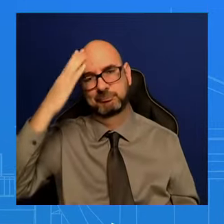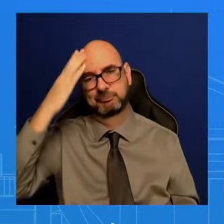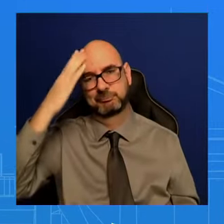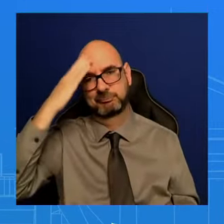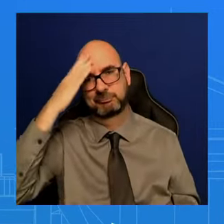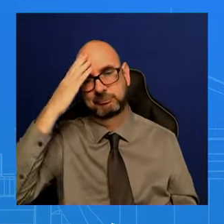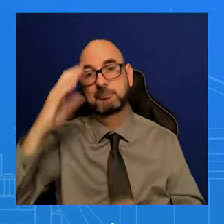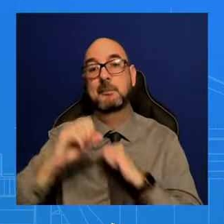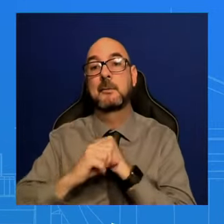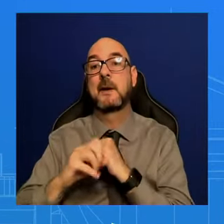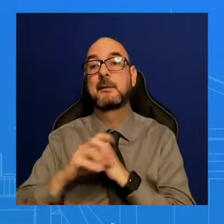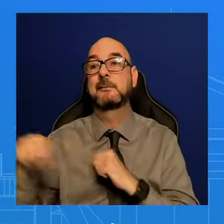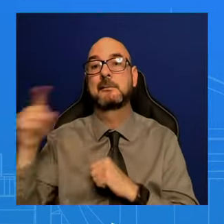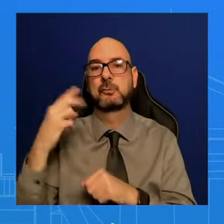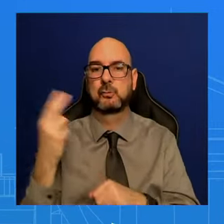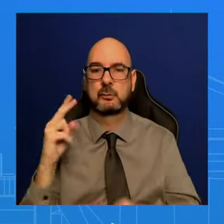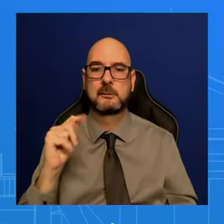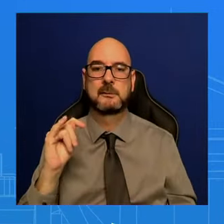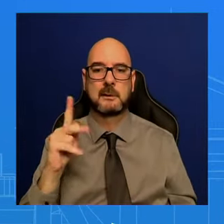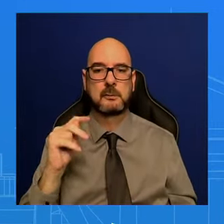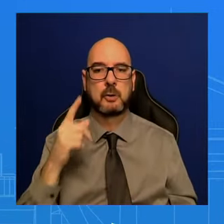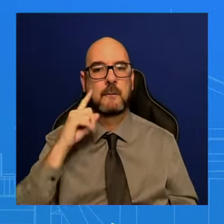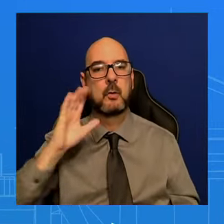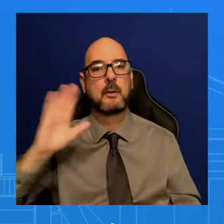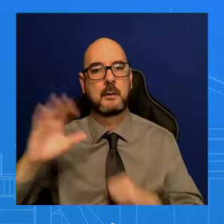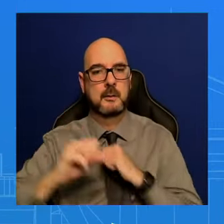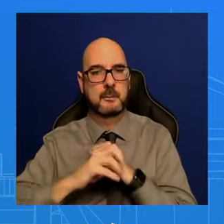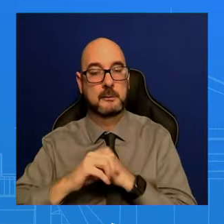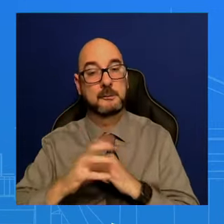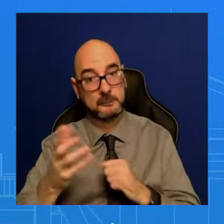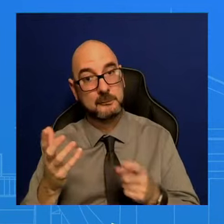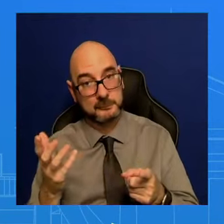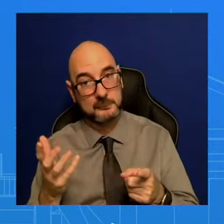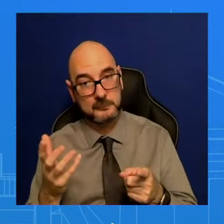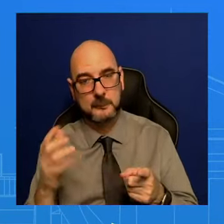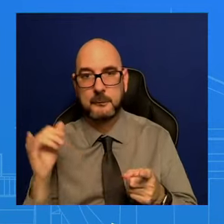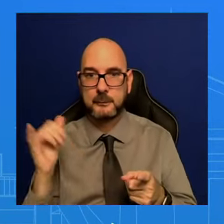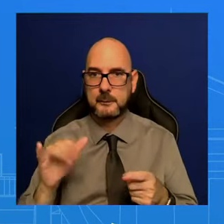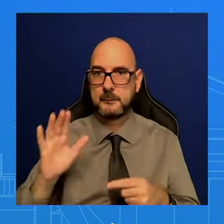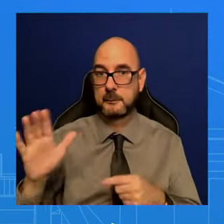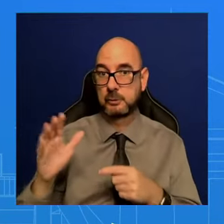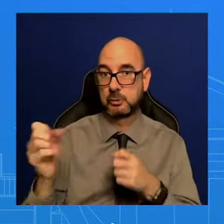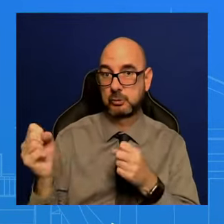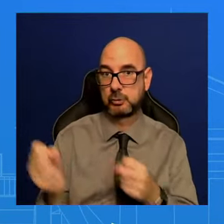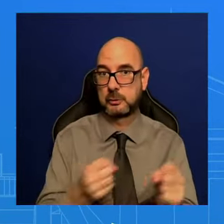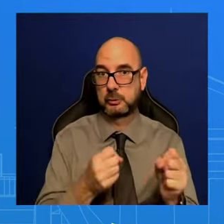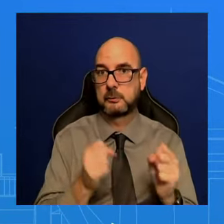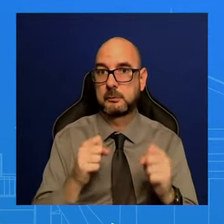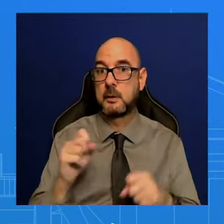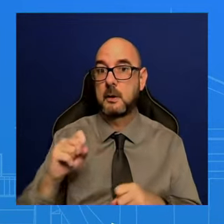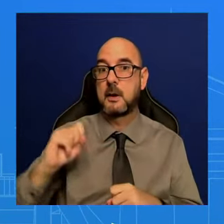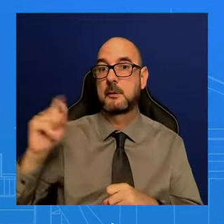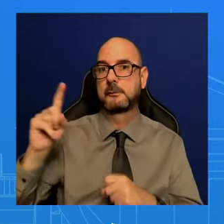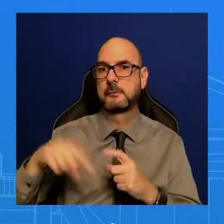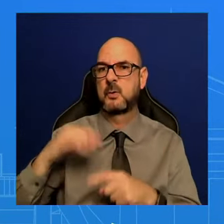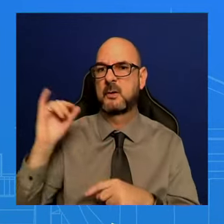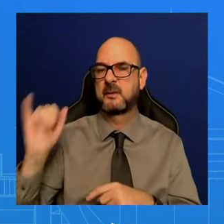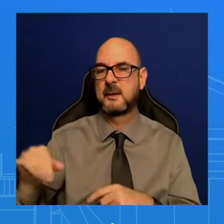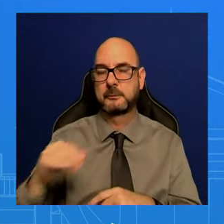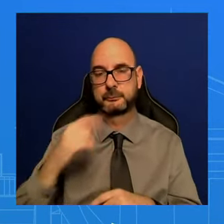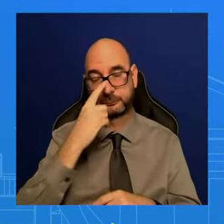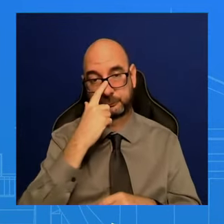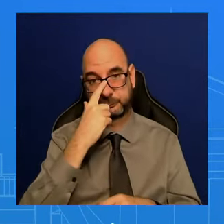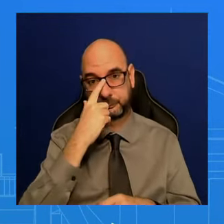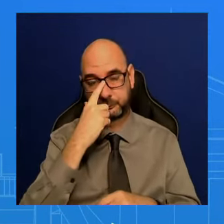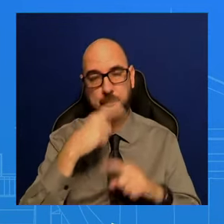let them speak to that. That is their strategy. I would let them speak to that. And we've said this before. We are going to try to meet the American people where they are. We